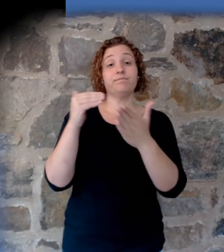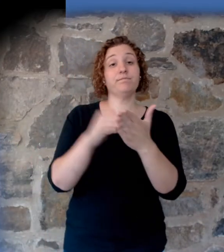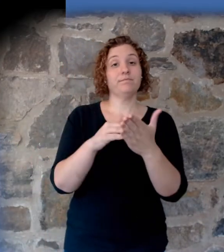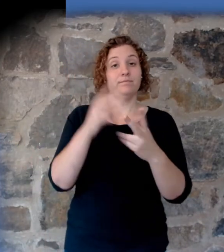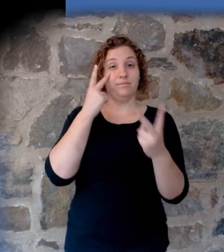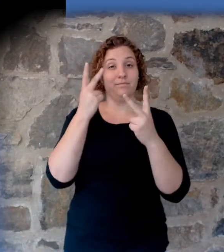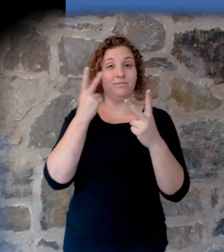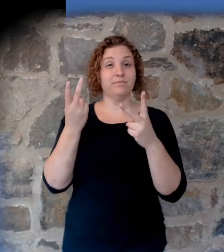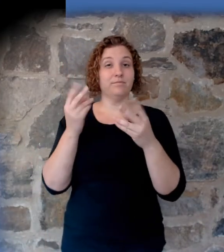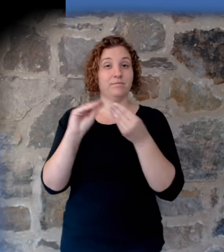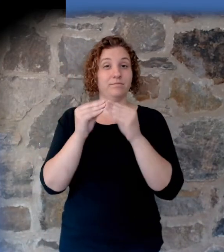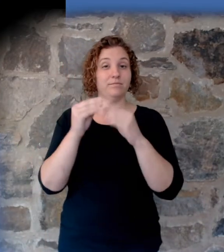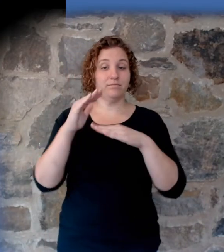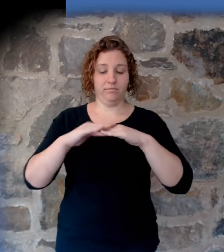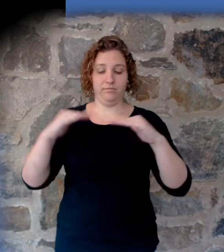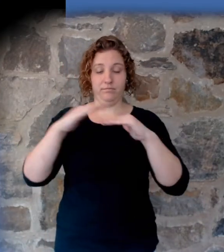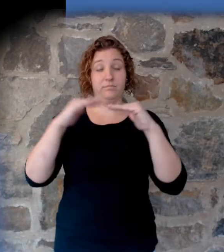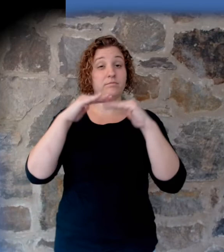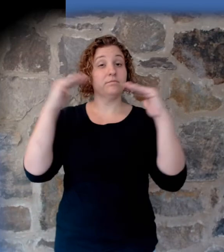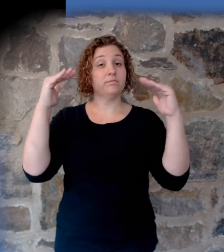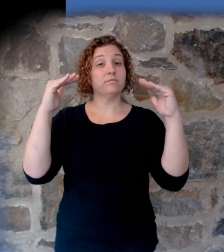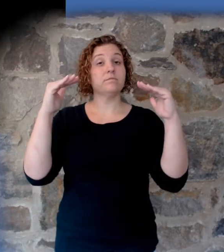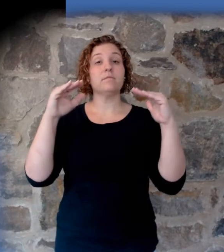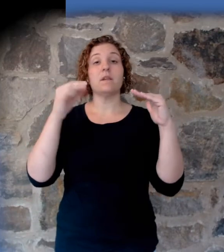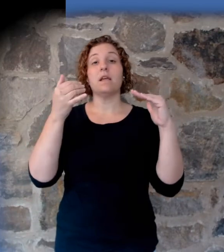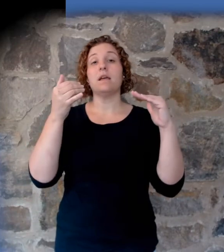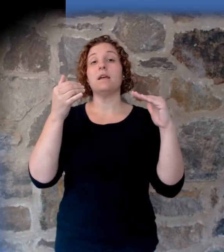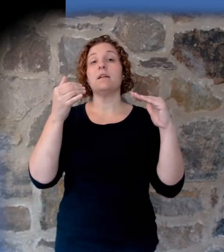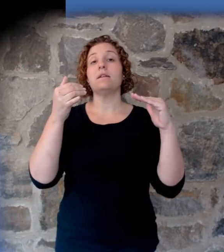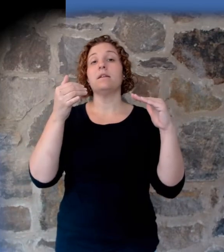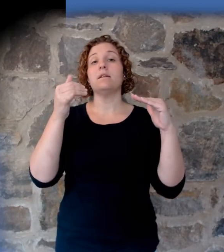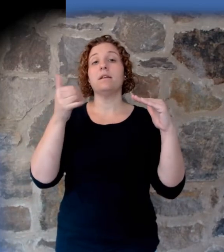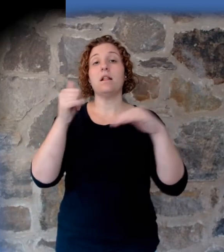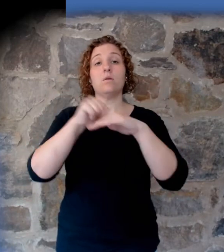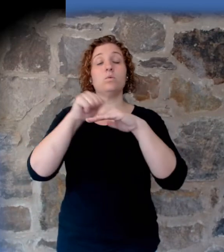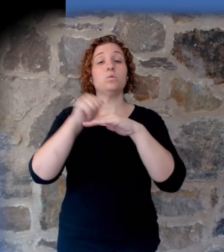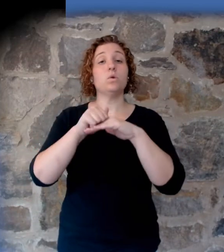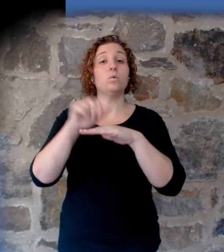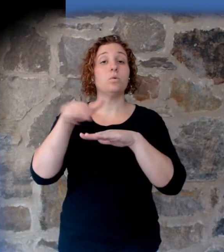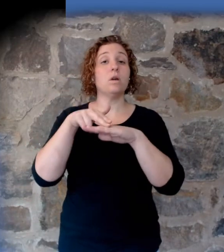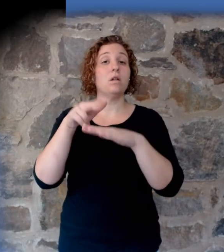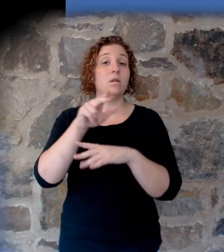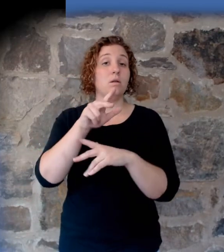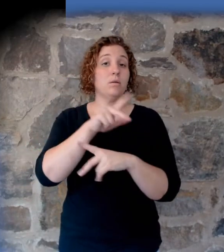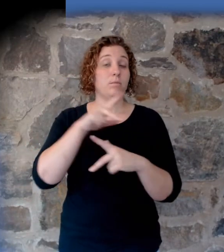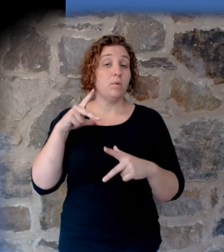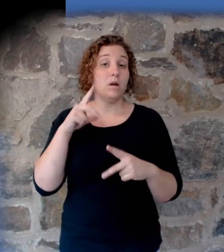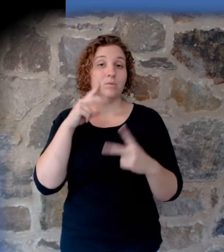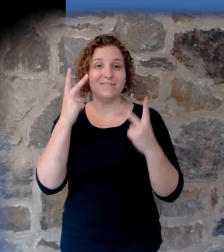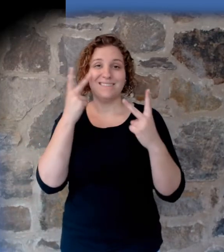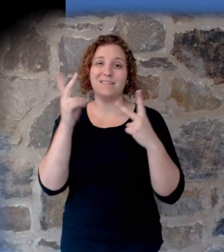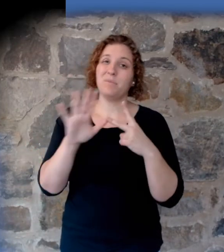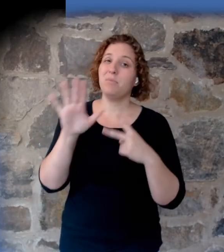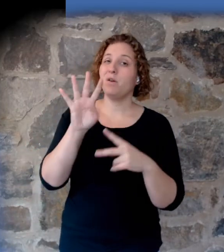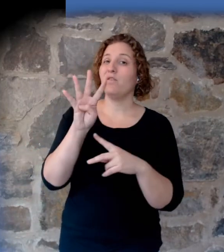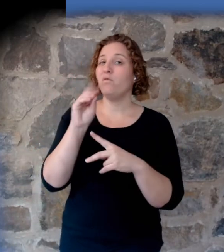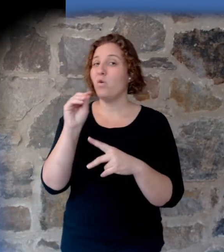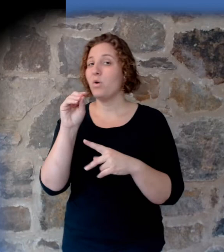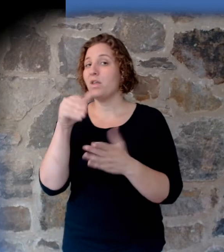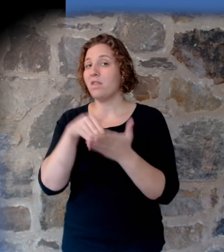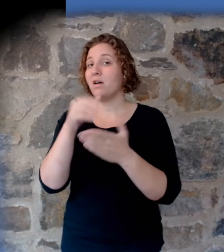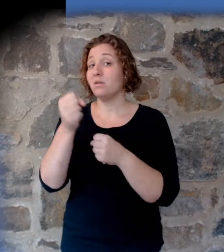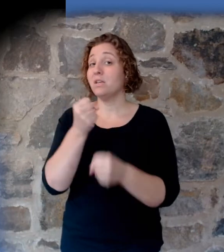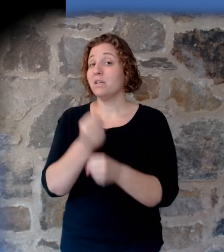layers that you have at Yellowstone National Park, now you're looking at a timescale of maybe 40,000 years. And